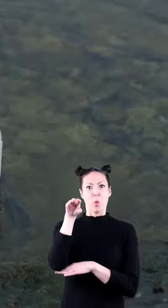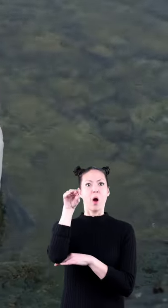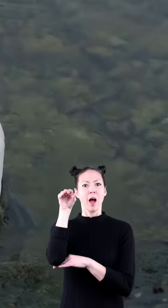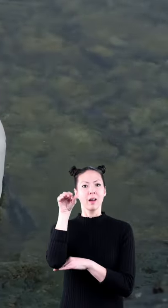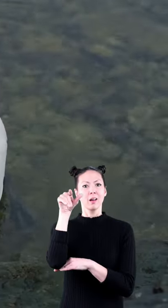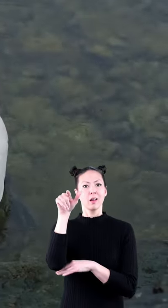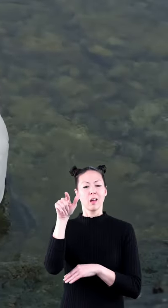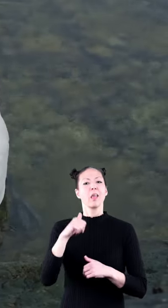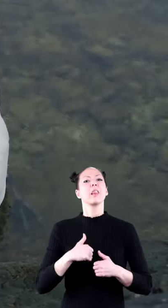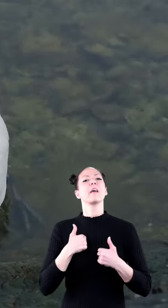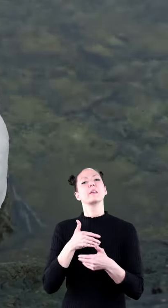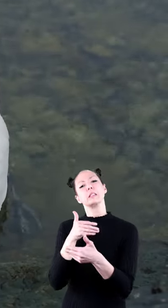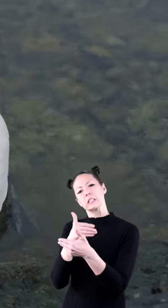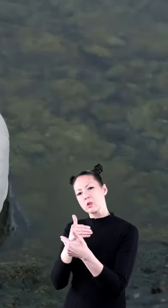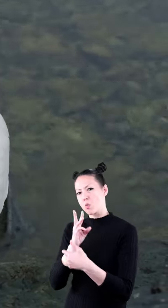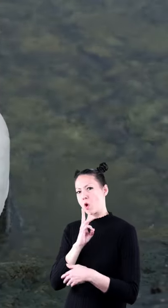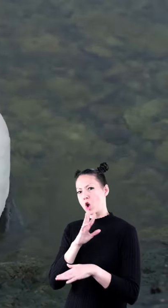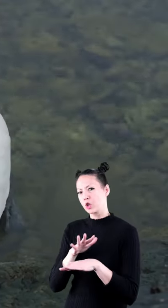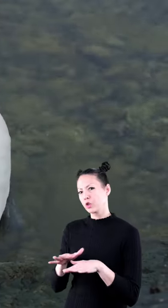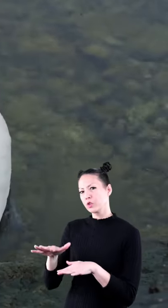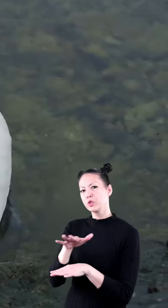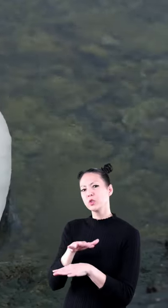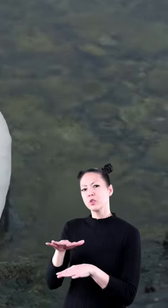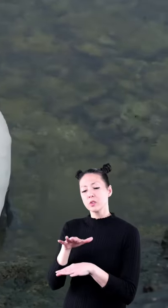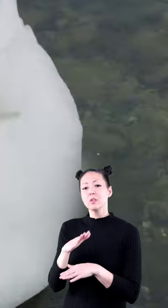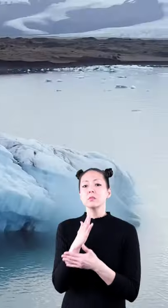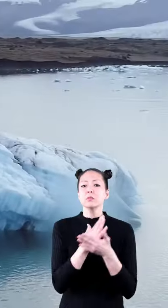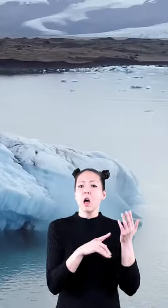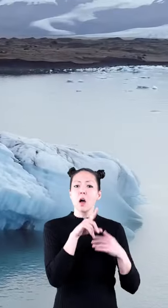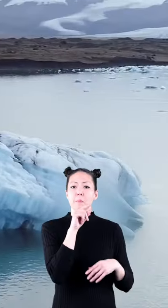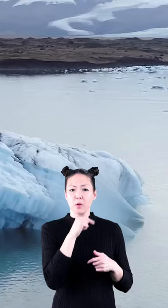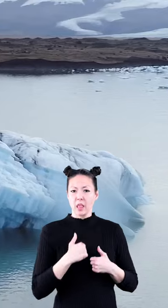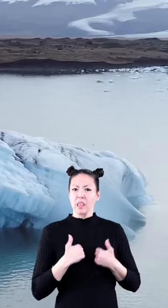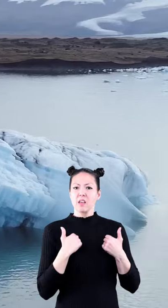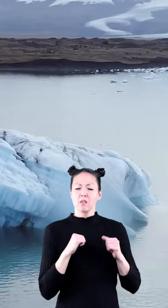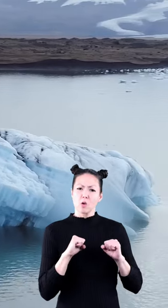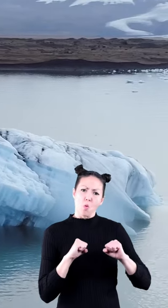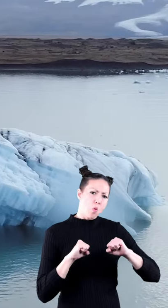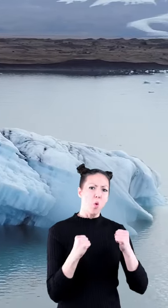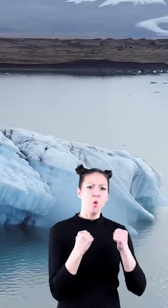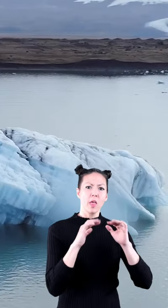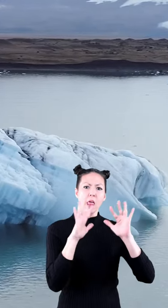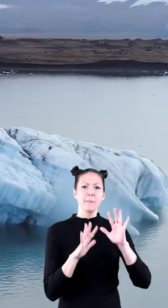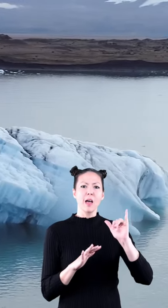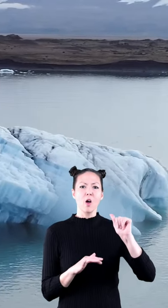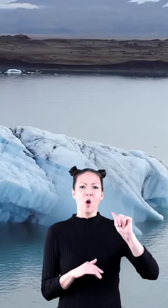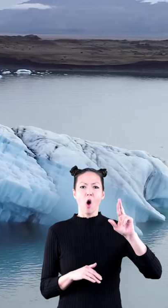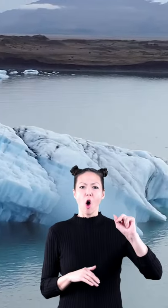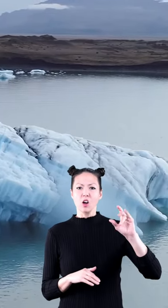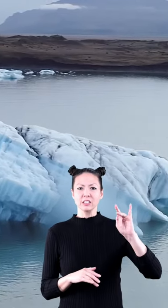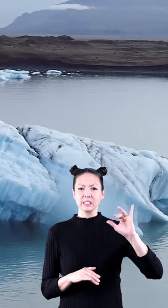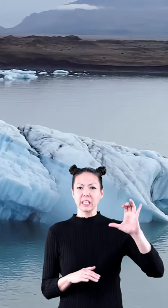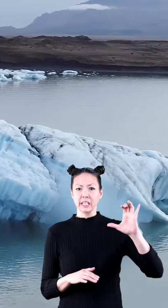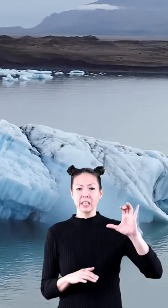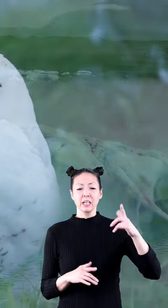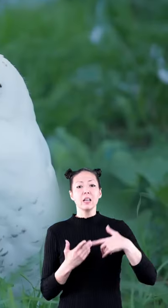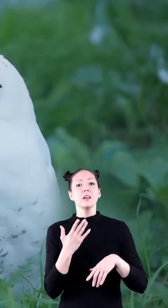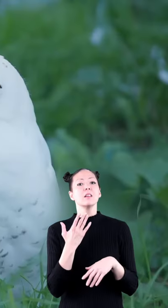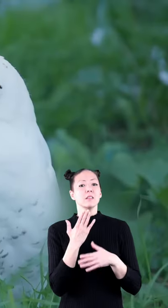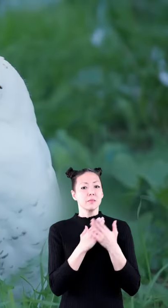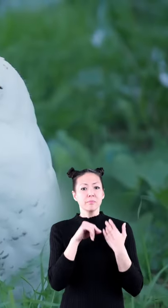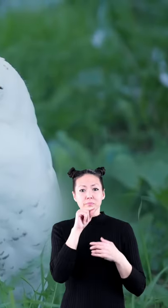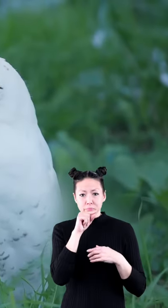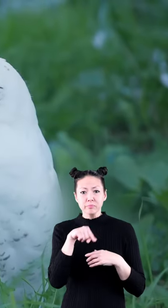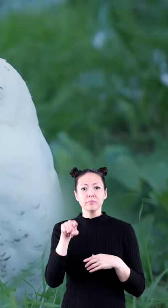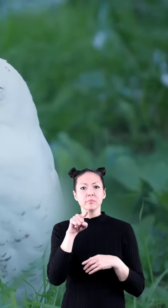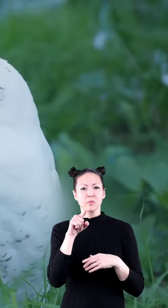swans live on or near water some birds live in very cold climates like the arctic these